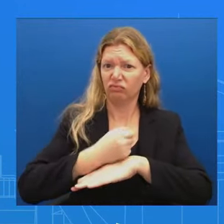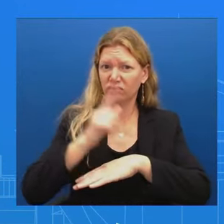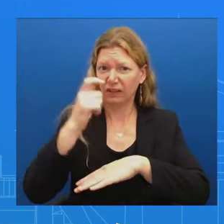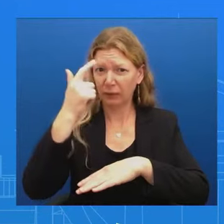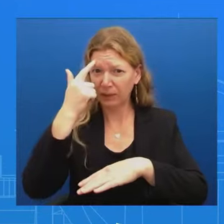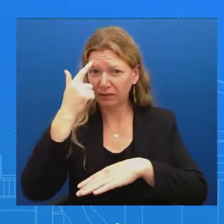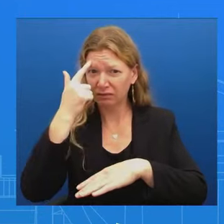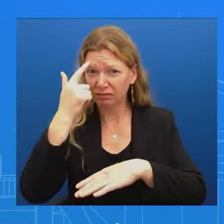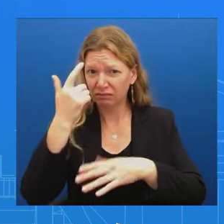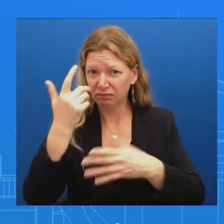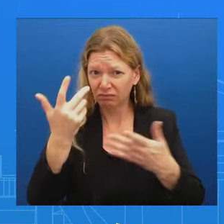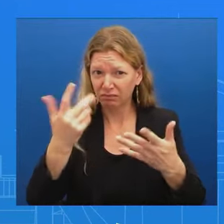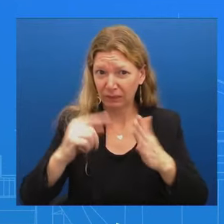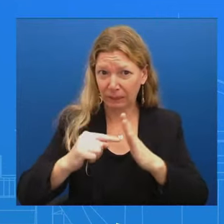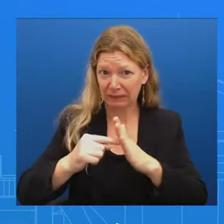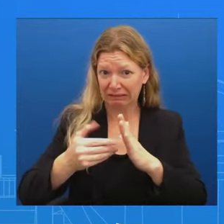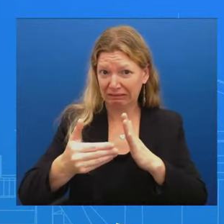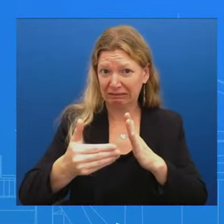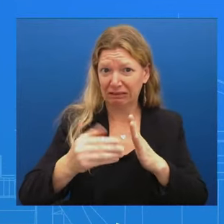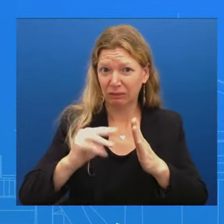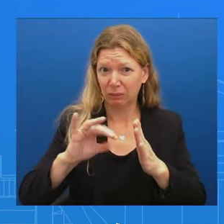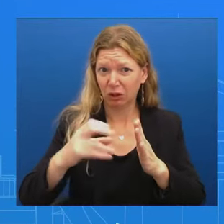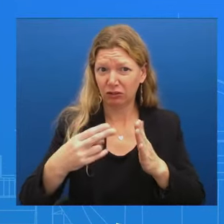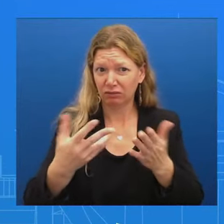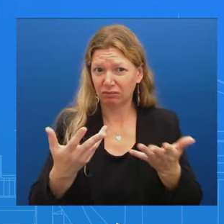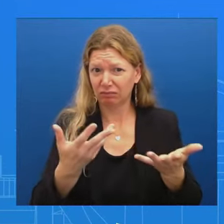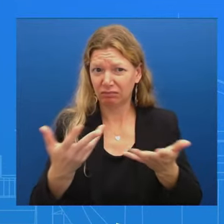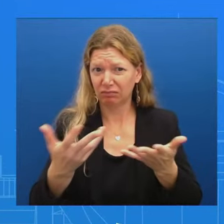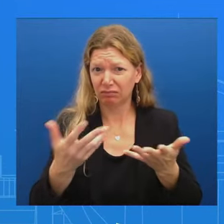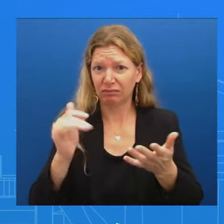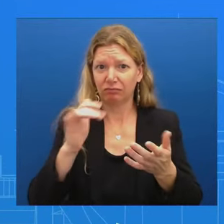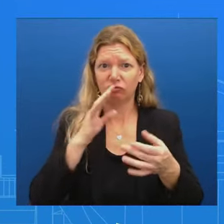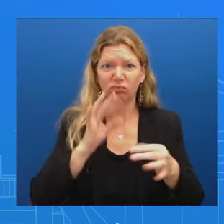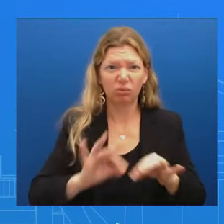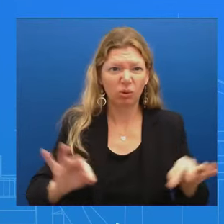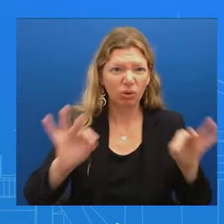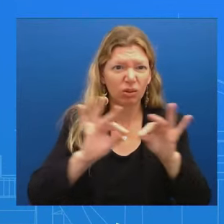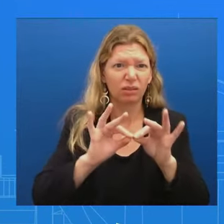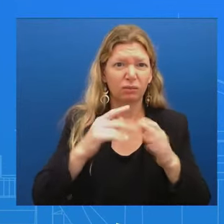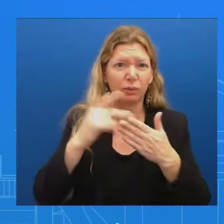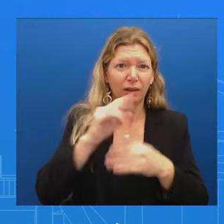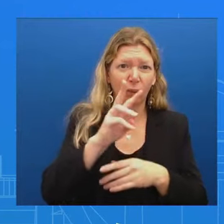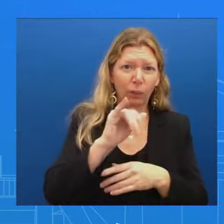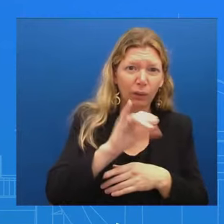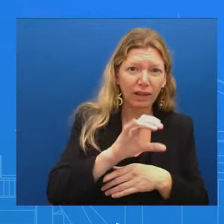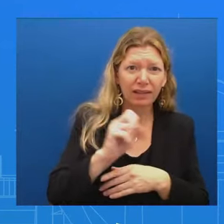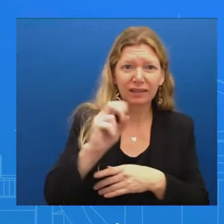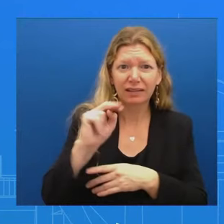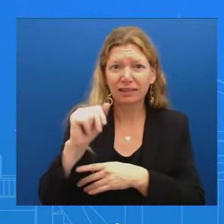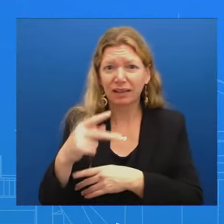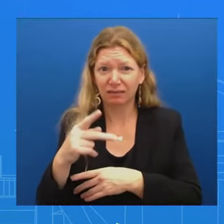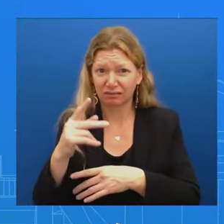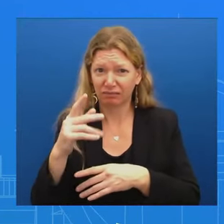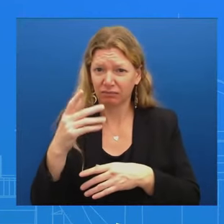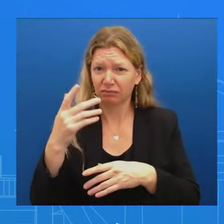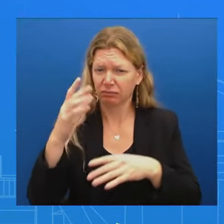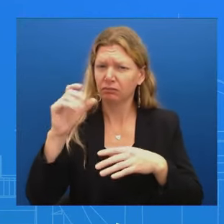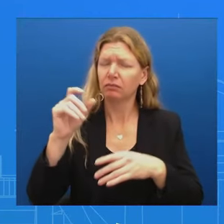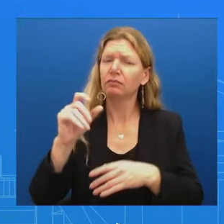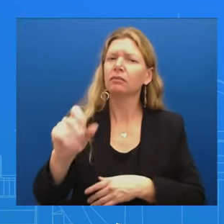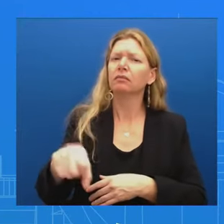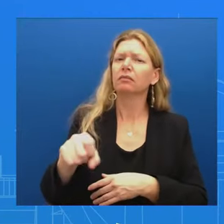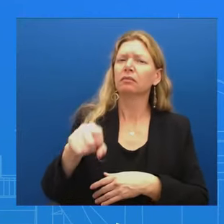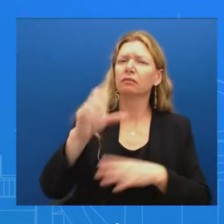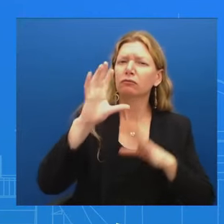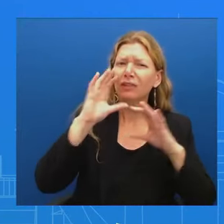And SNAP Yeah, the president thinks That those programs should be funded The president thinks that Congress should do their jobs And do the basic part of their jobs And fund